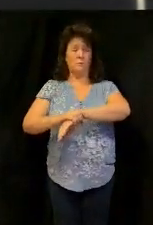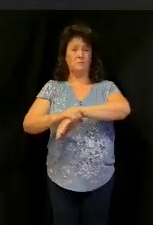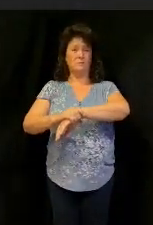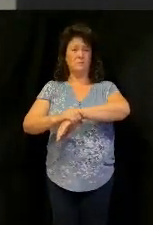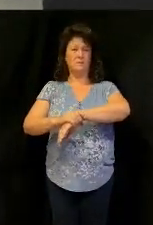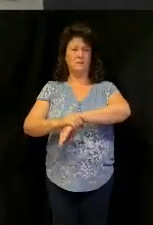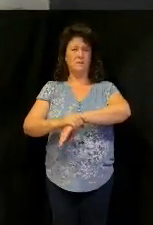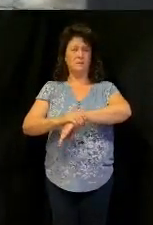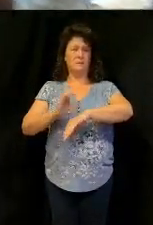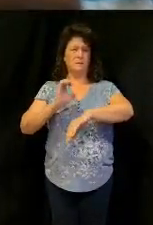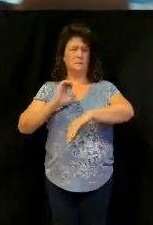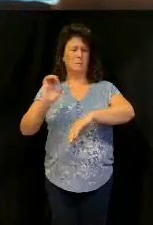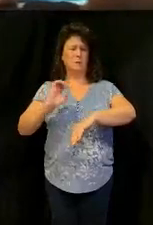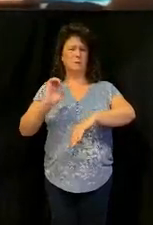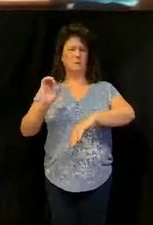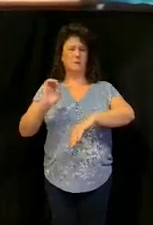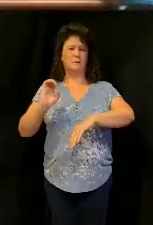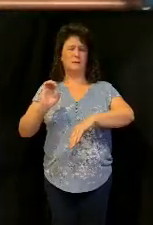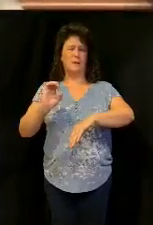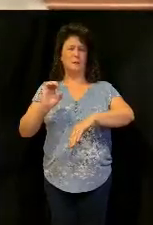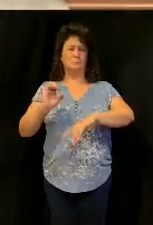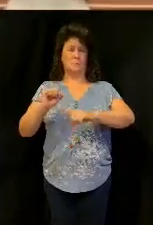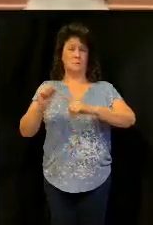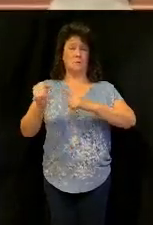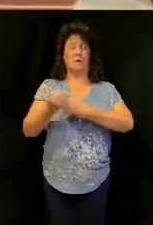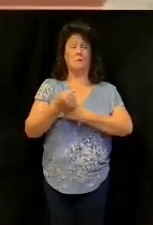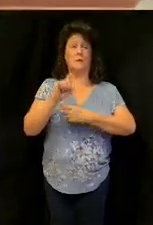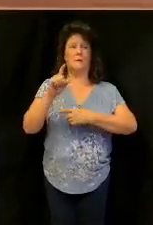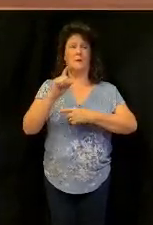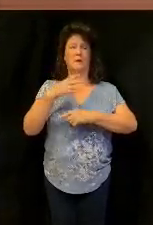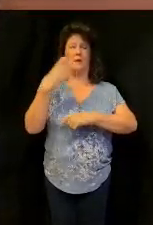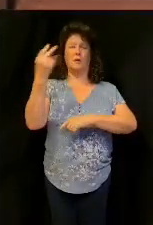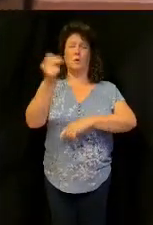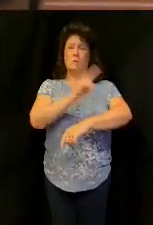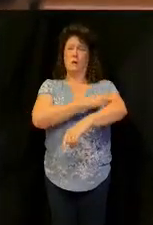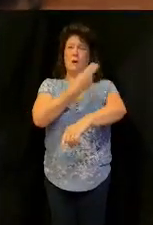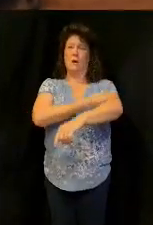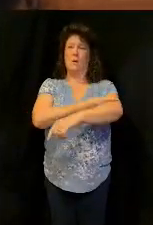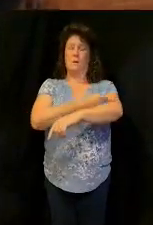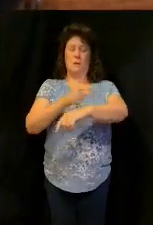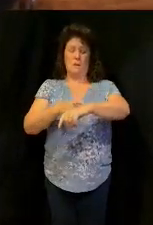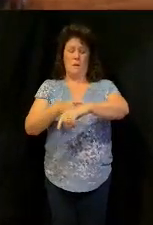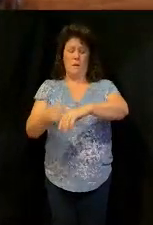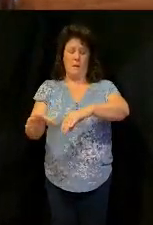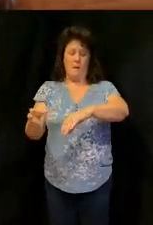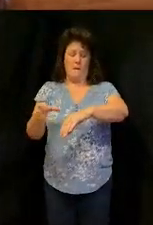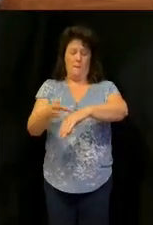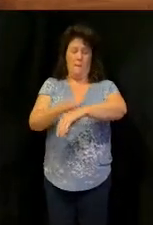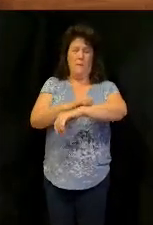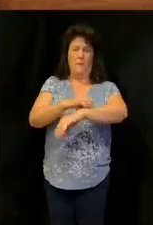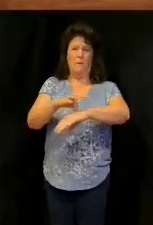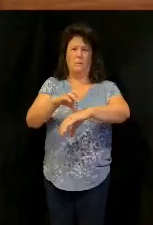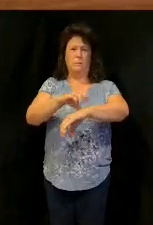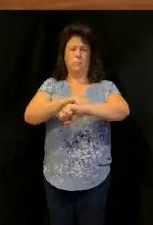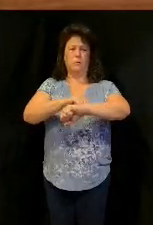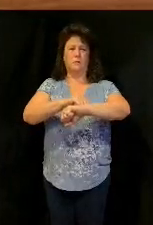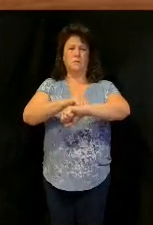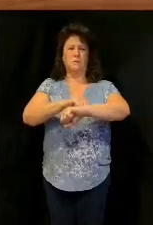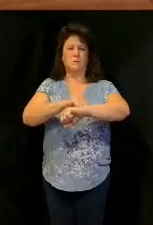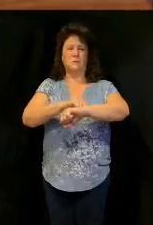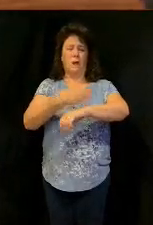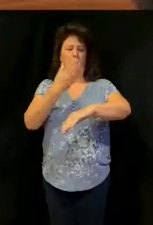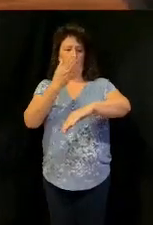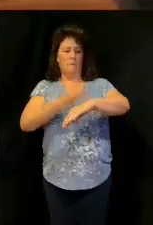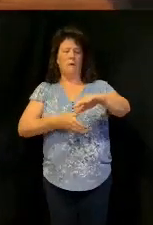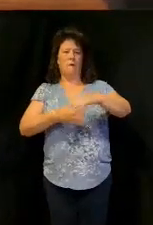emergency it is an emergent situation. they need to get that joint back into place very quickly because it will cut off the blood supply